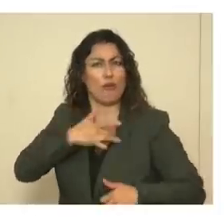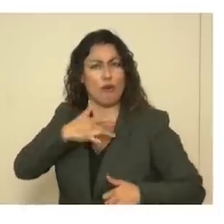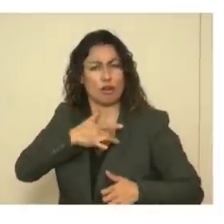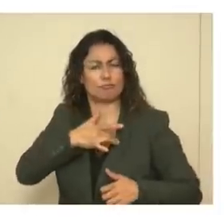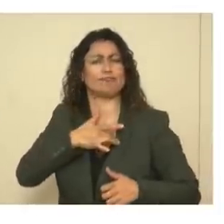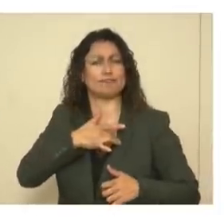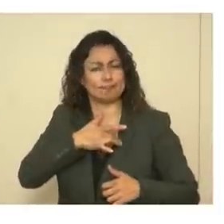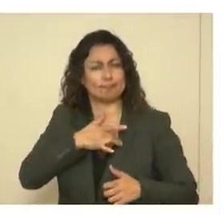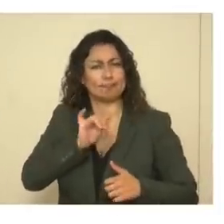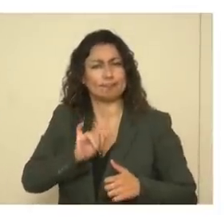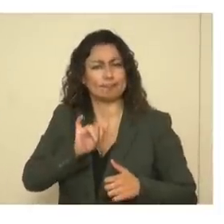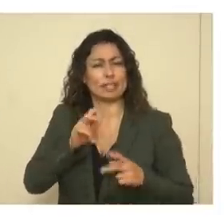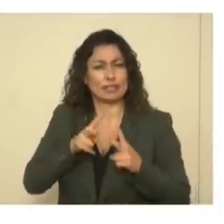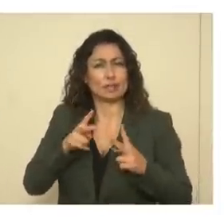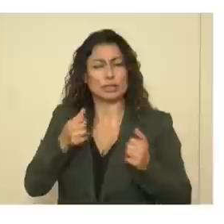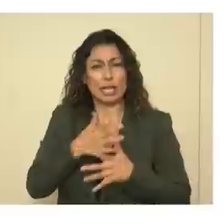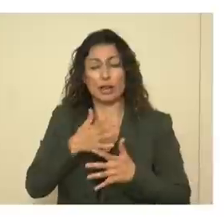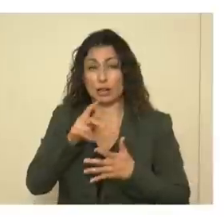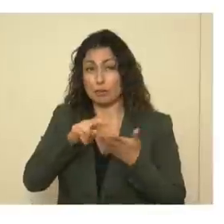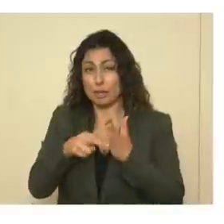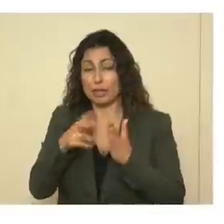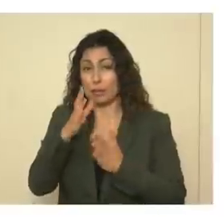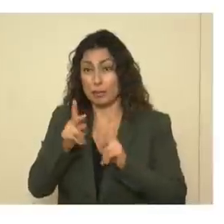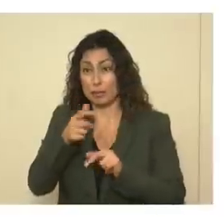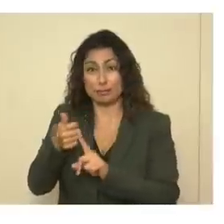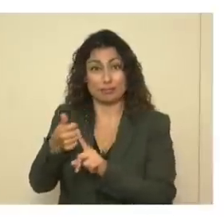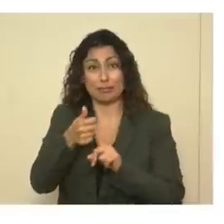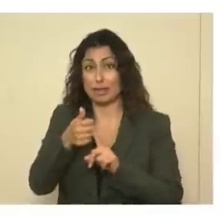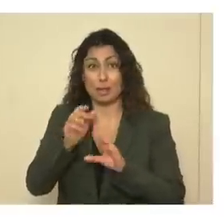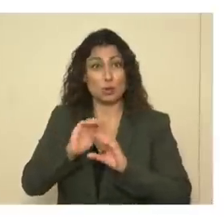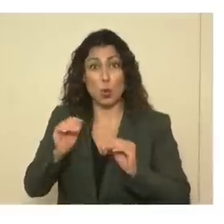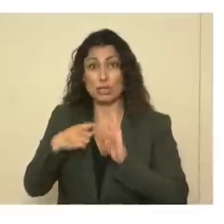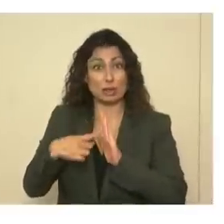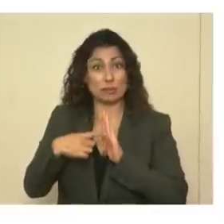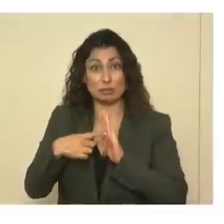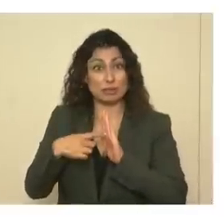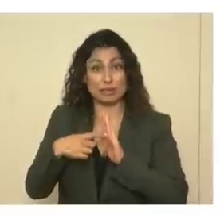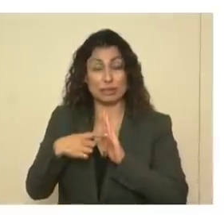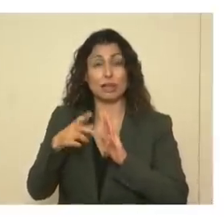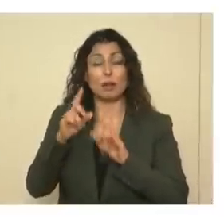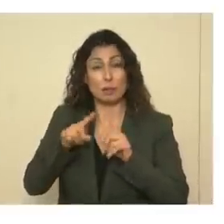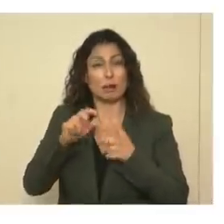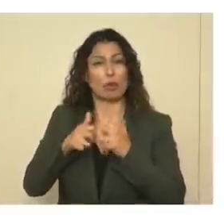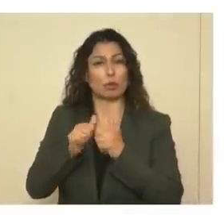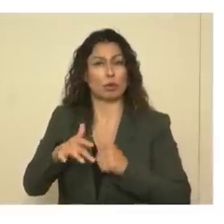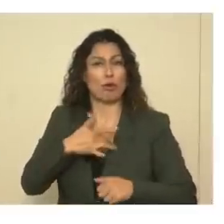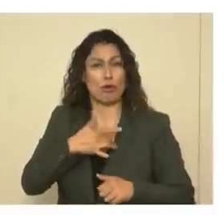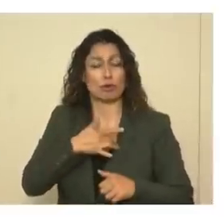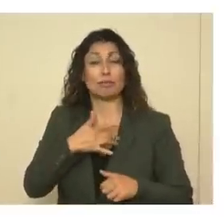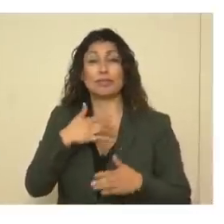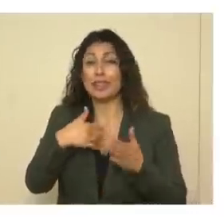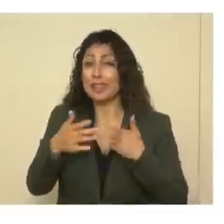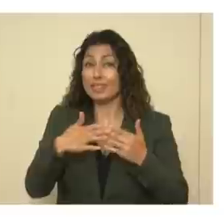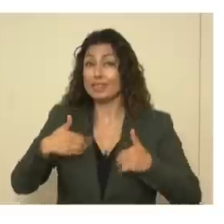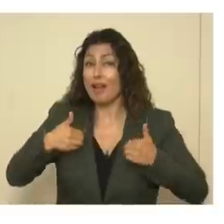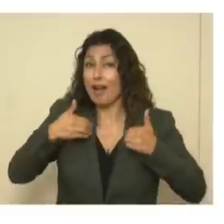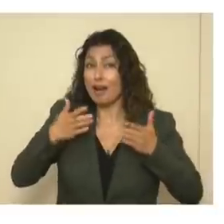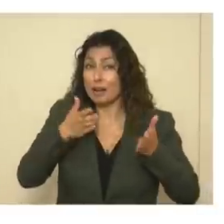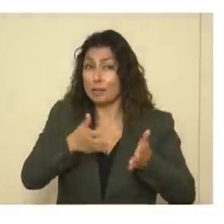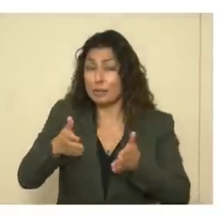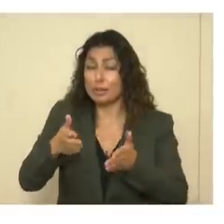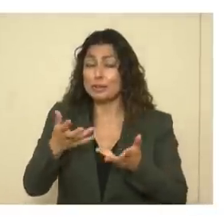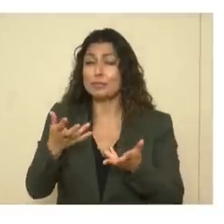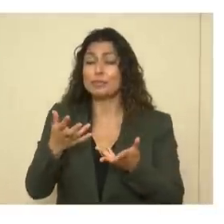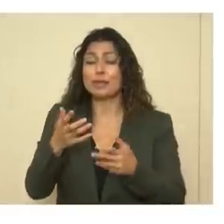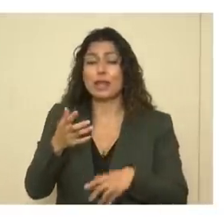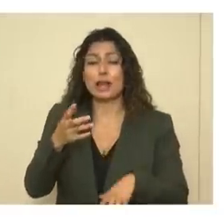particularly if you think that half of the folks could be asymptomatic. So, and even younger people, even,